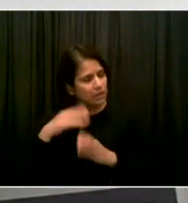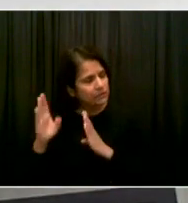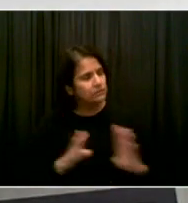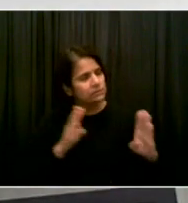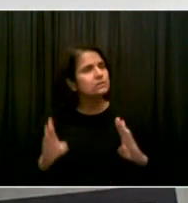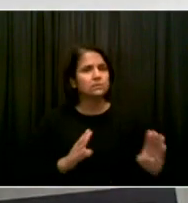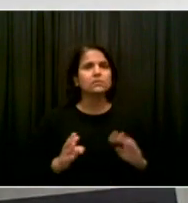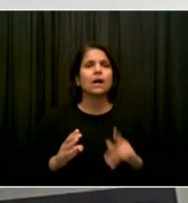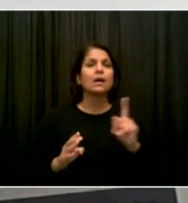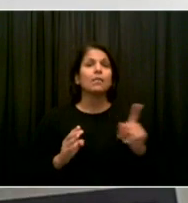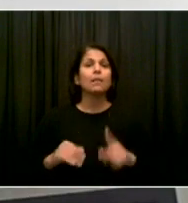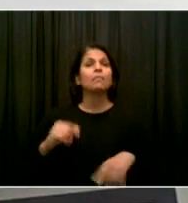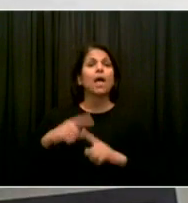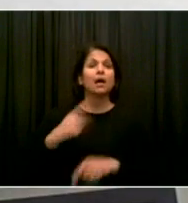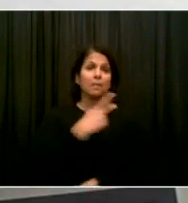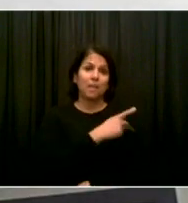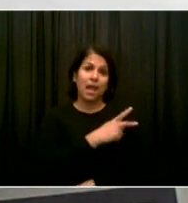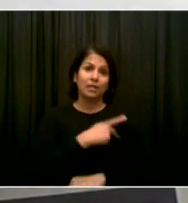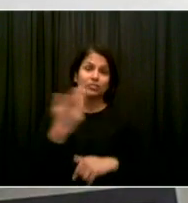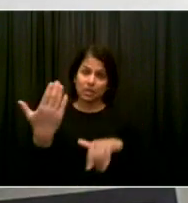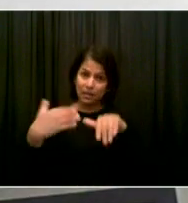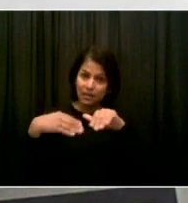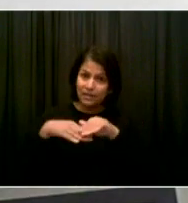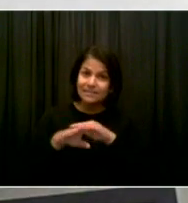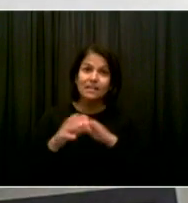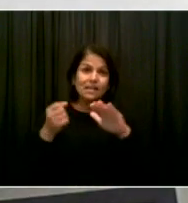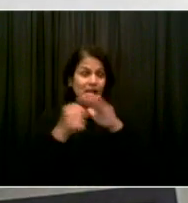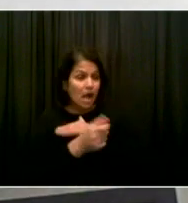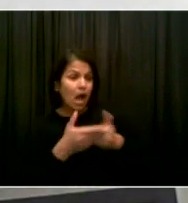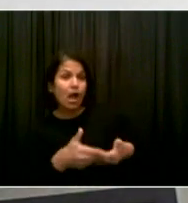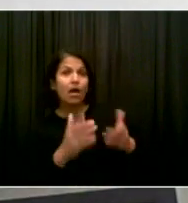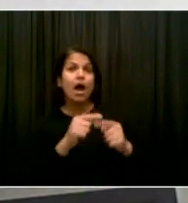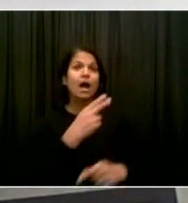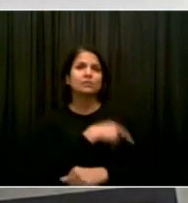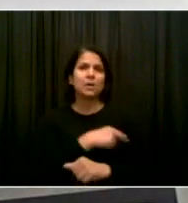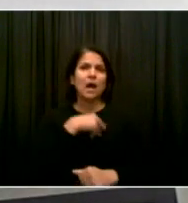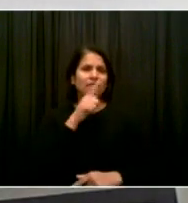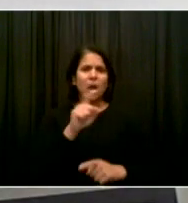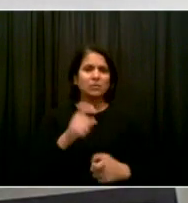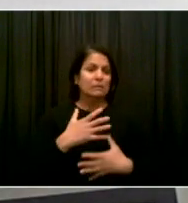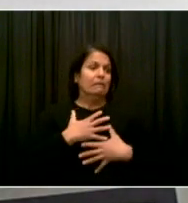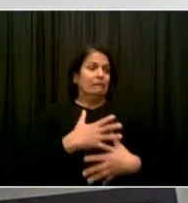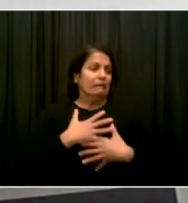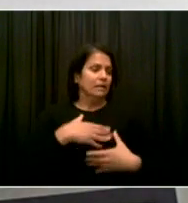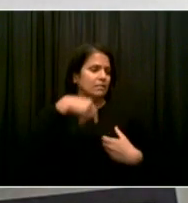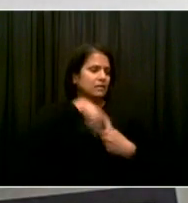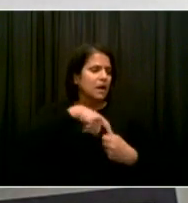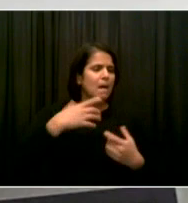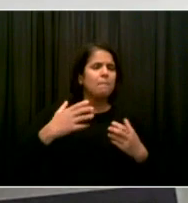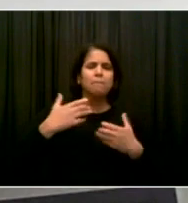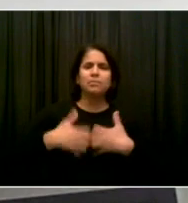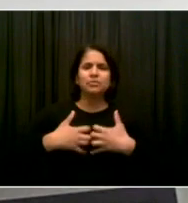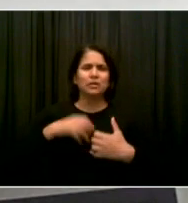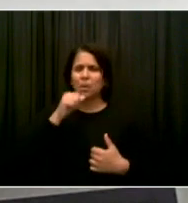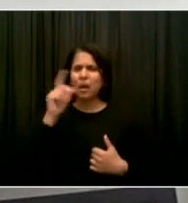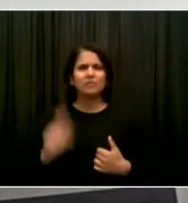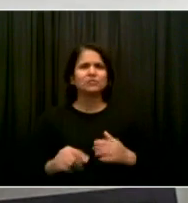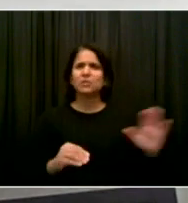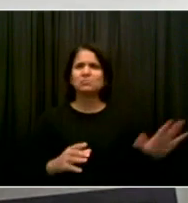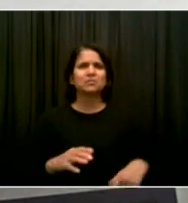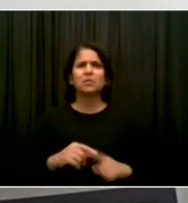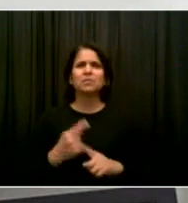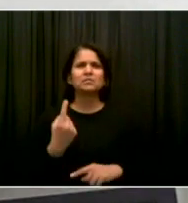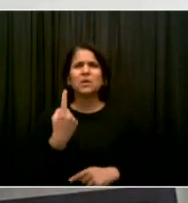ventilation. When people are on a ventilator, you generally need one nurse at most